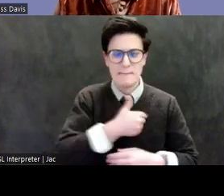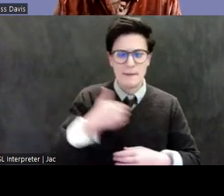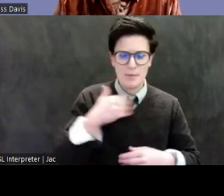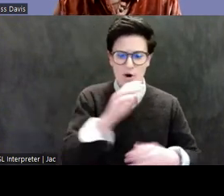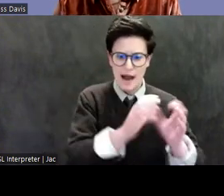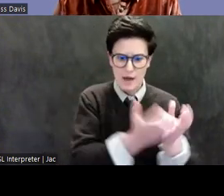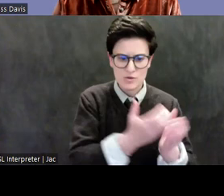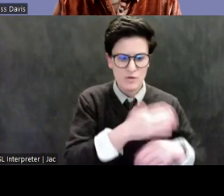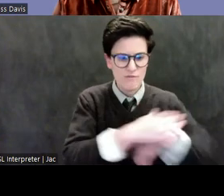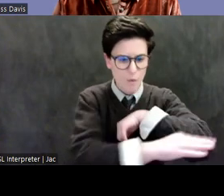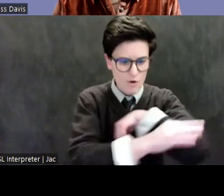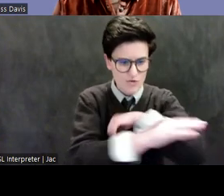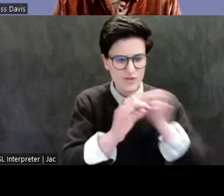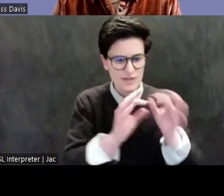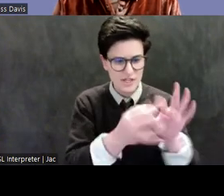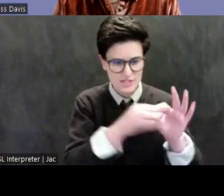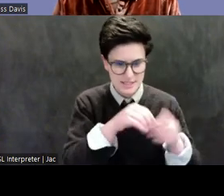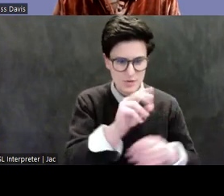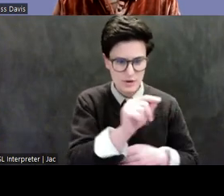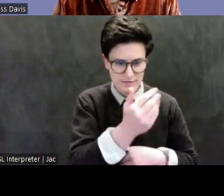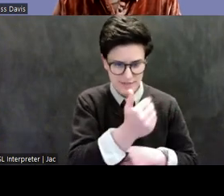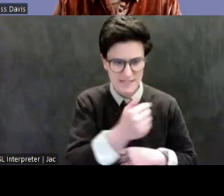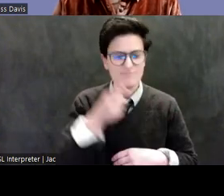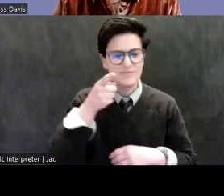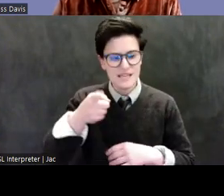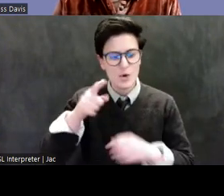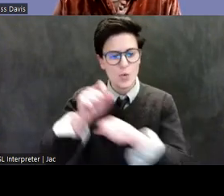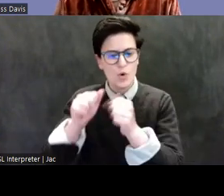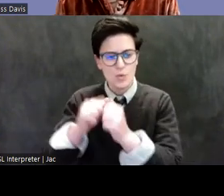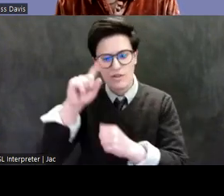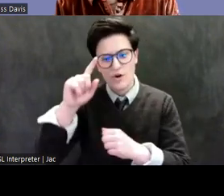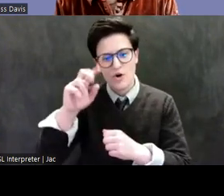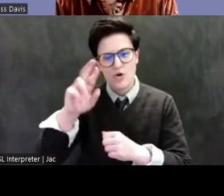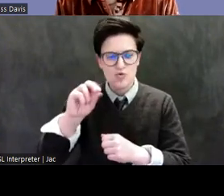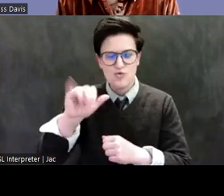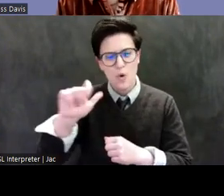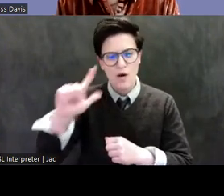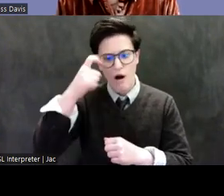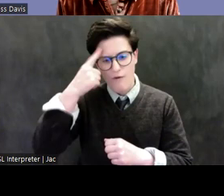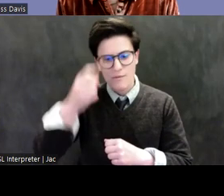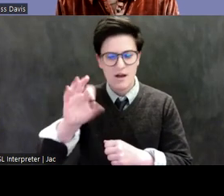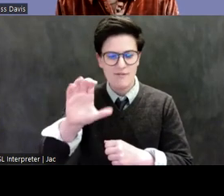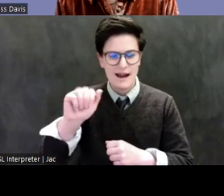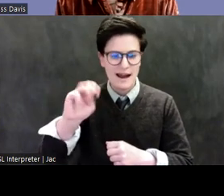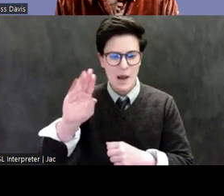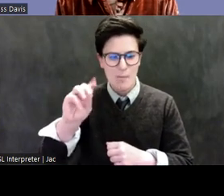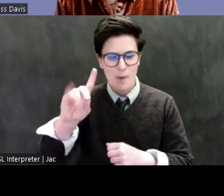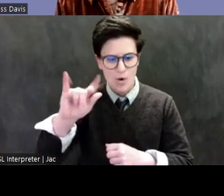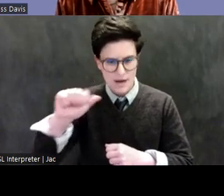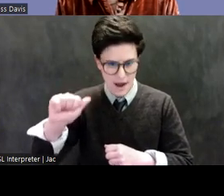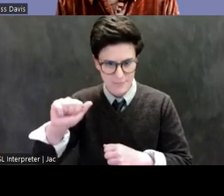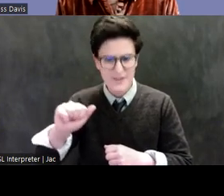Davis for her work to recover the country's plundered treasures, awarding her the rank of commander in the Royal Order of the Sahamitri.